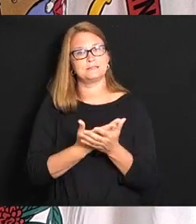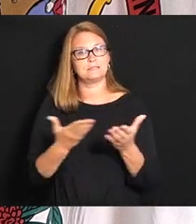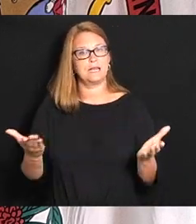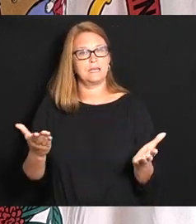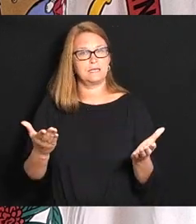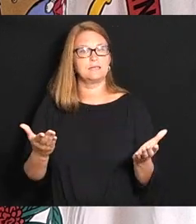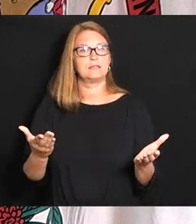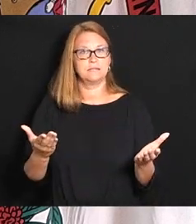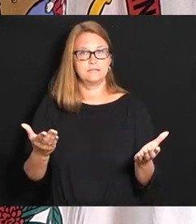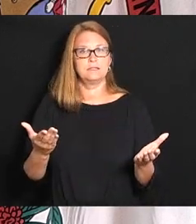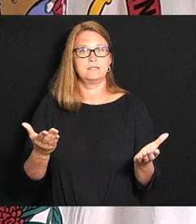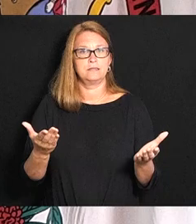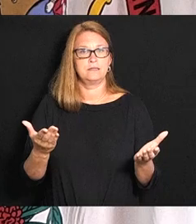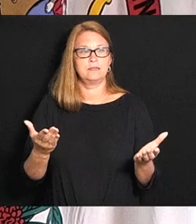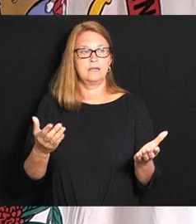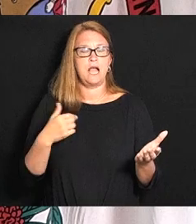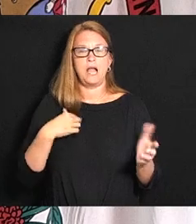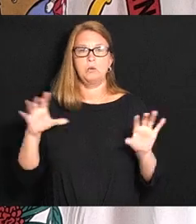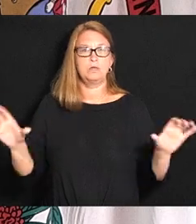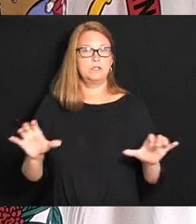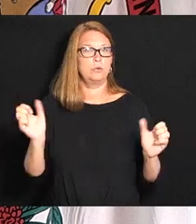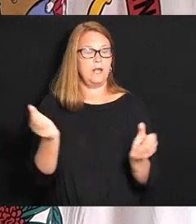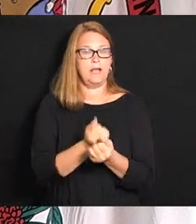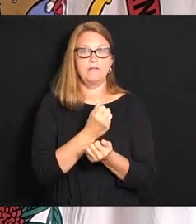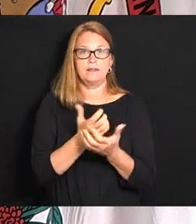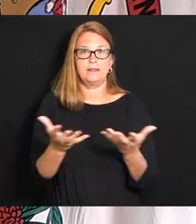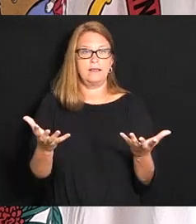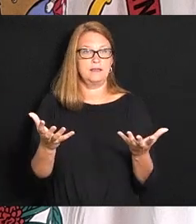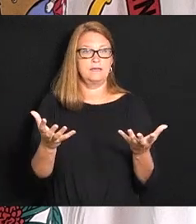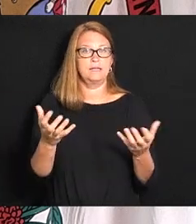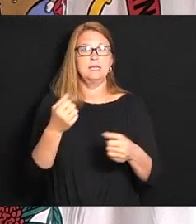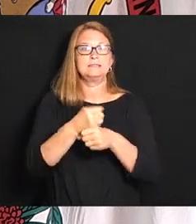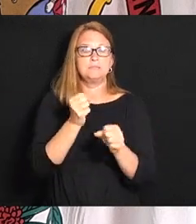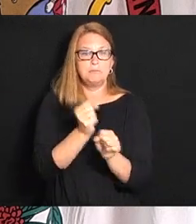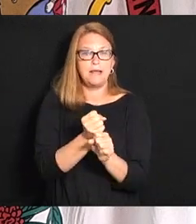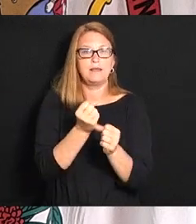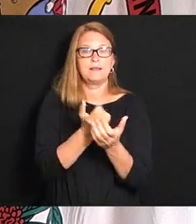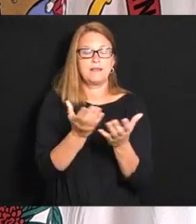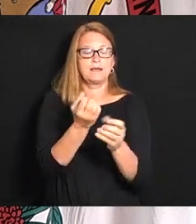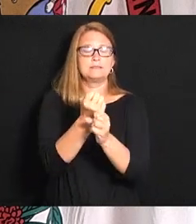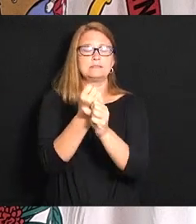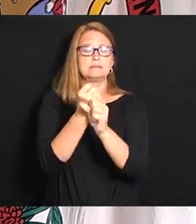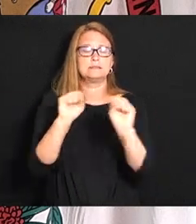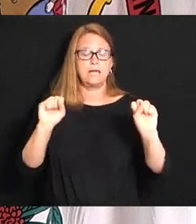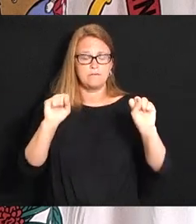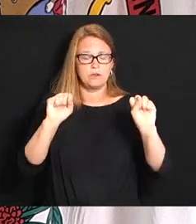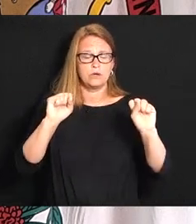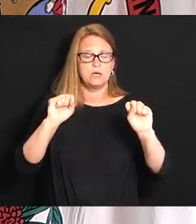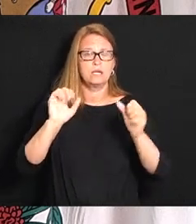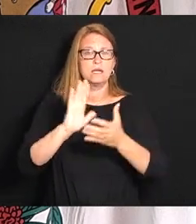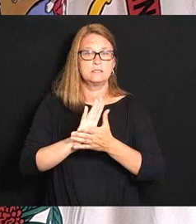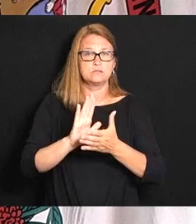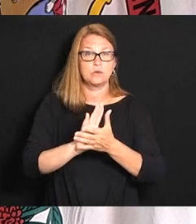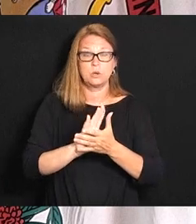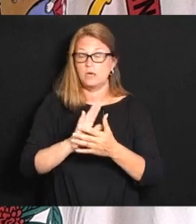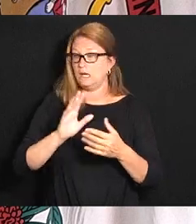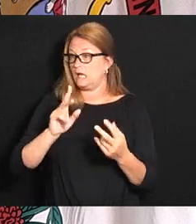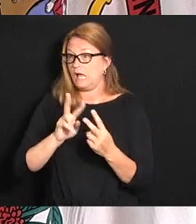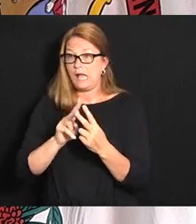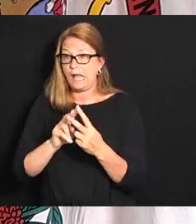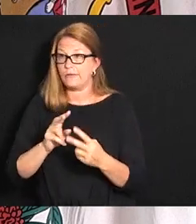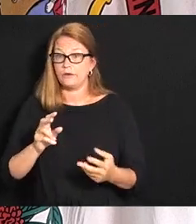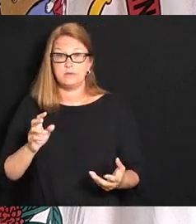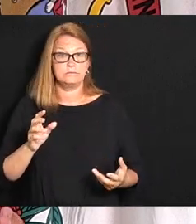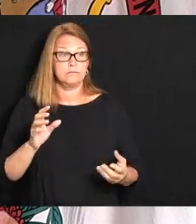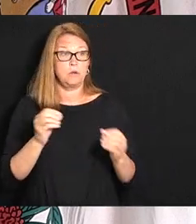do anything and everything I could possibly do to make things safer at our schools whether it be more armed guards or whether